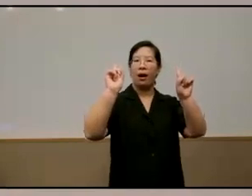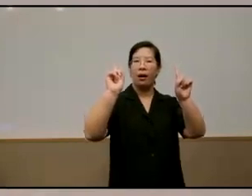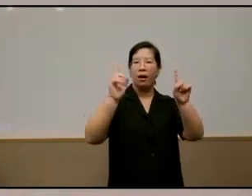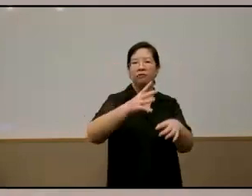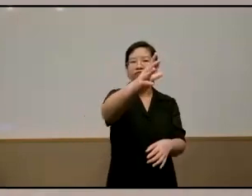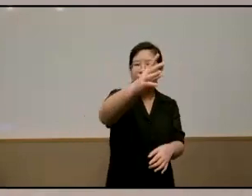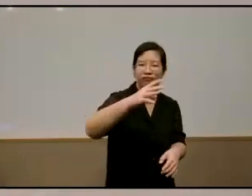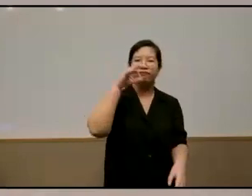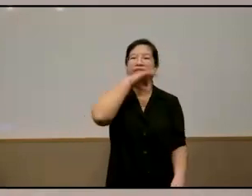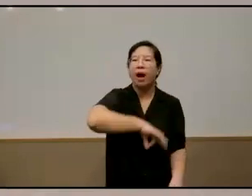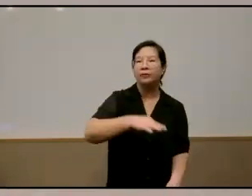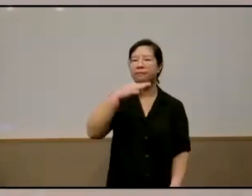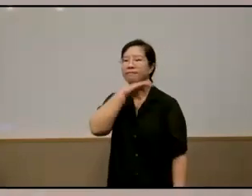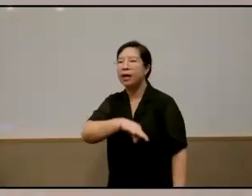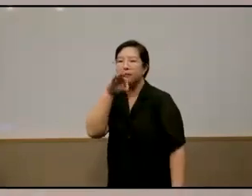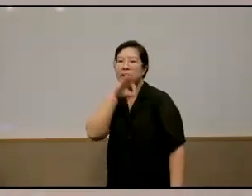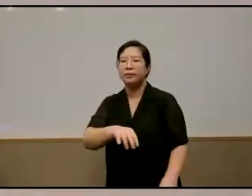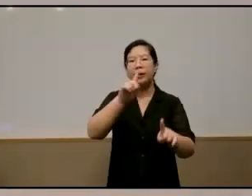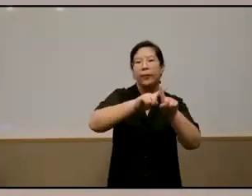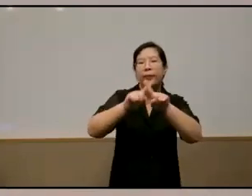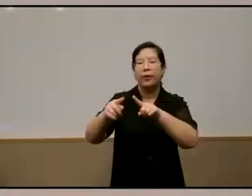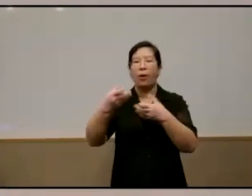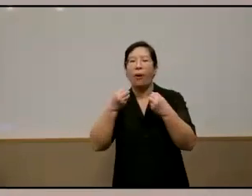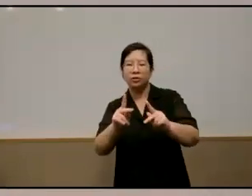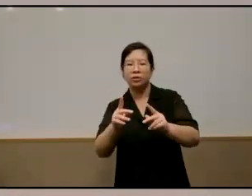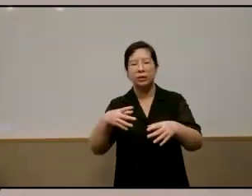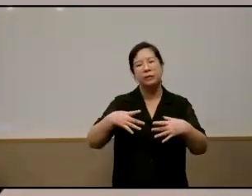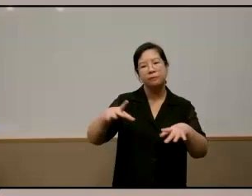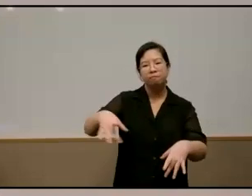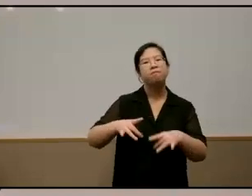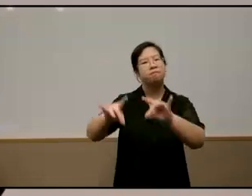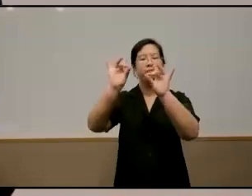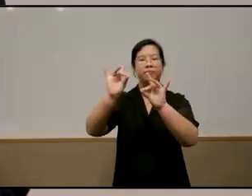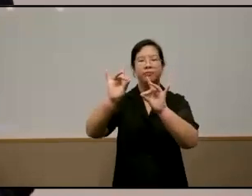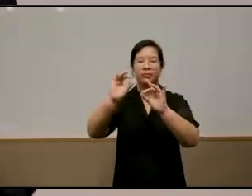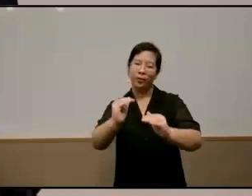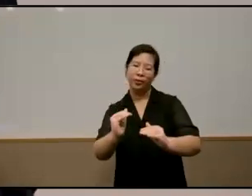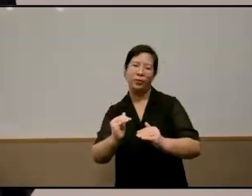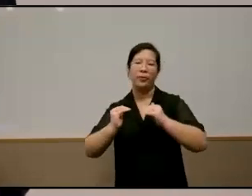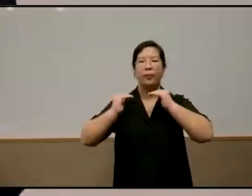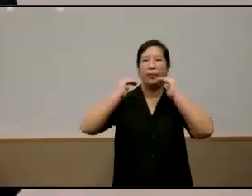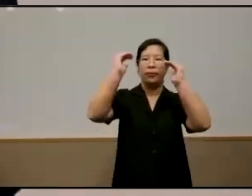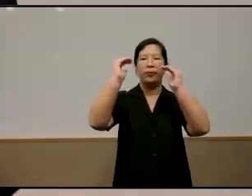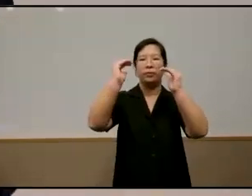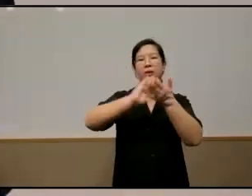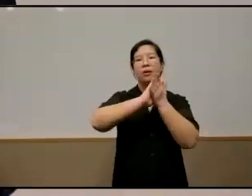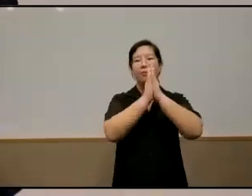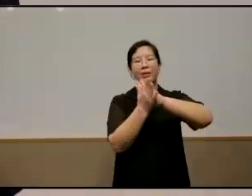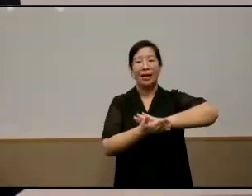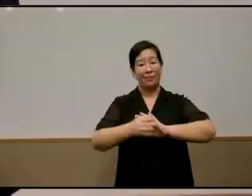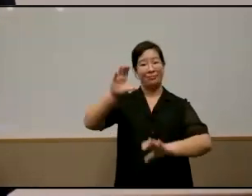schooling and education to unleash their potential and to turn them into um